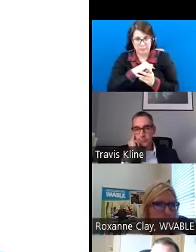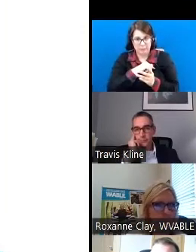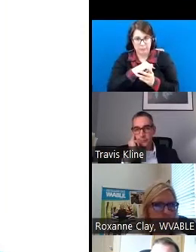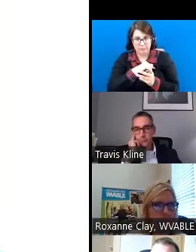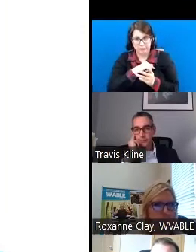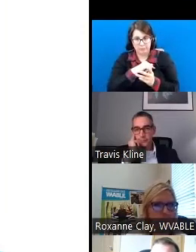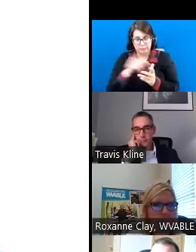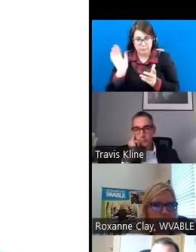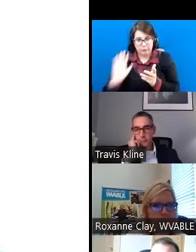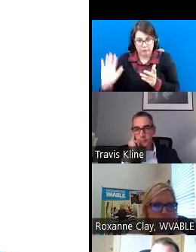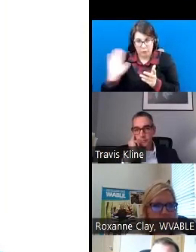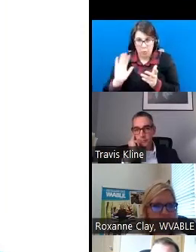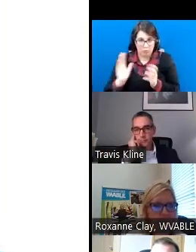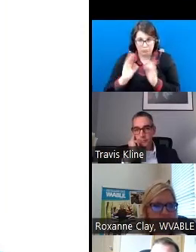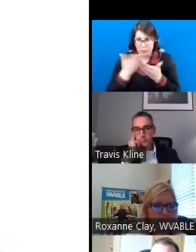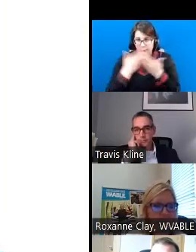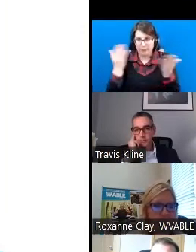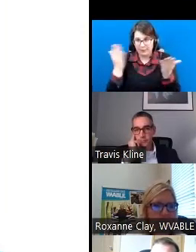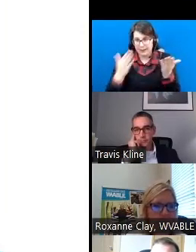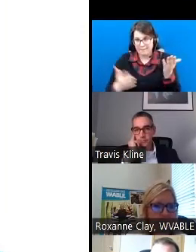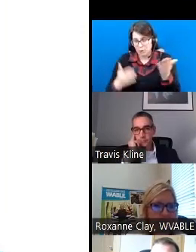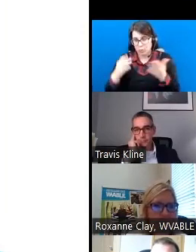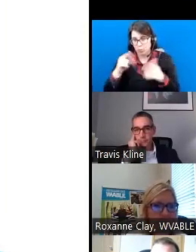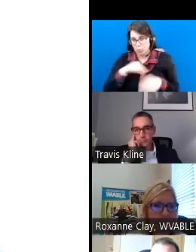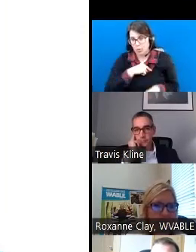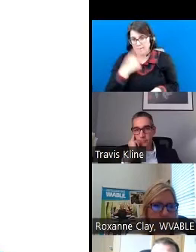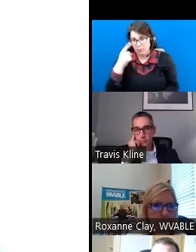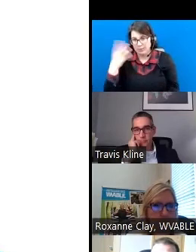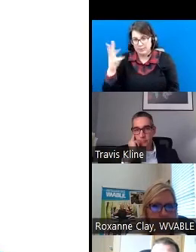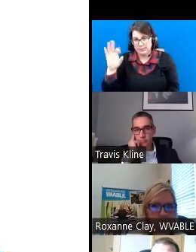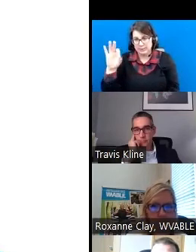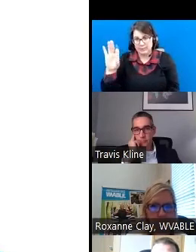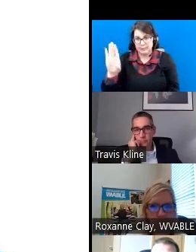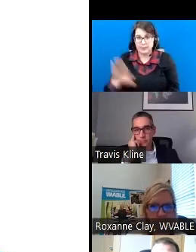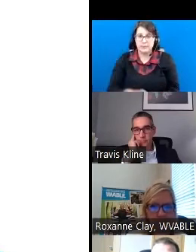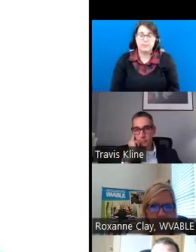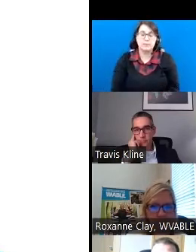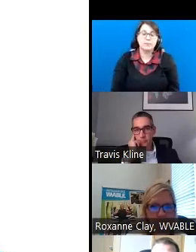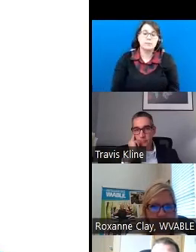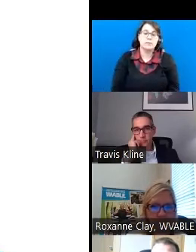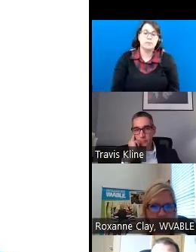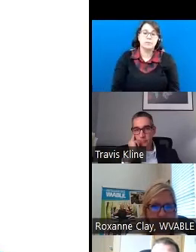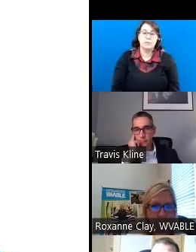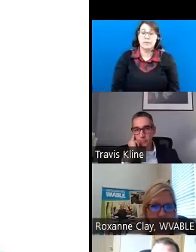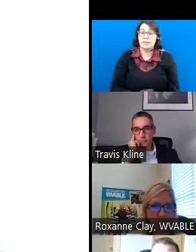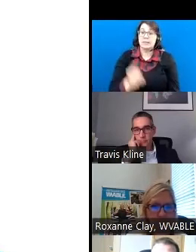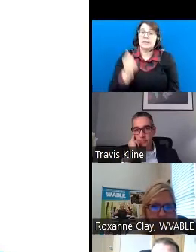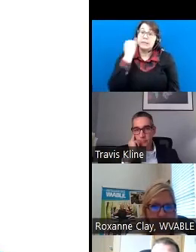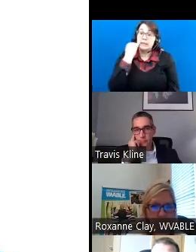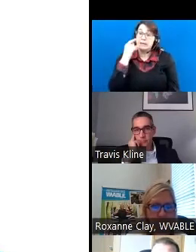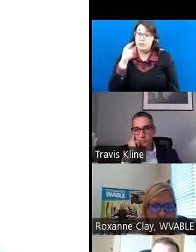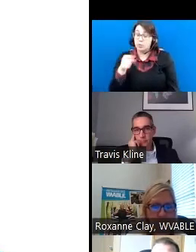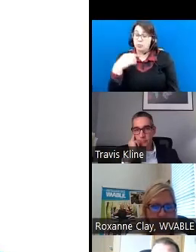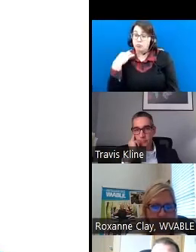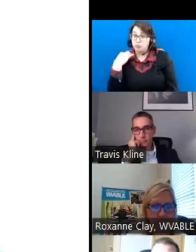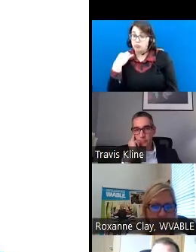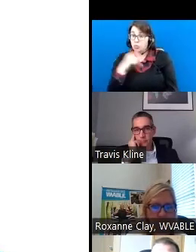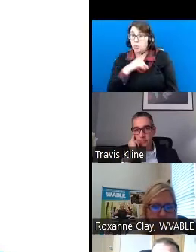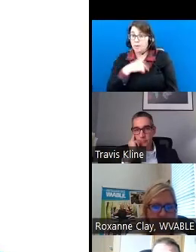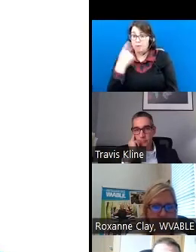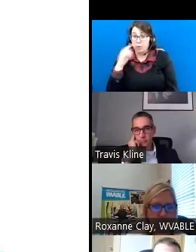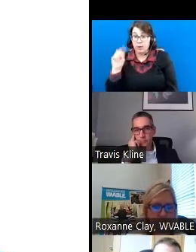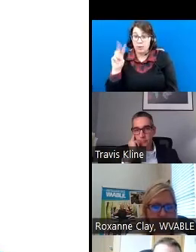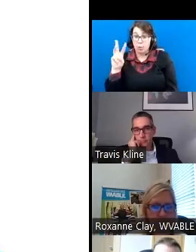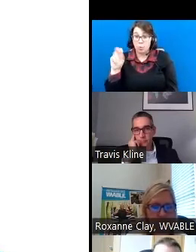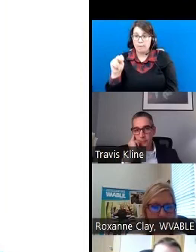qualified for 1619B. People who qualify for MWIN do not have